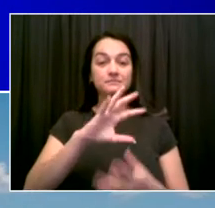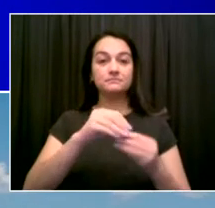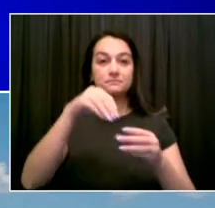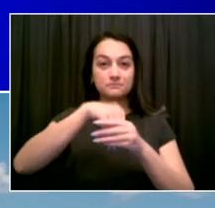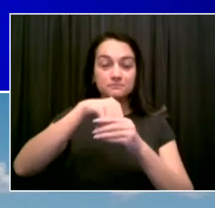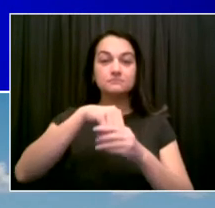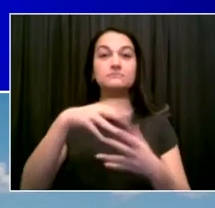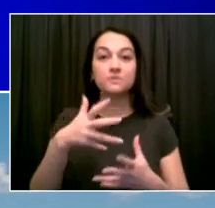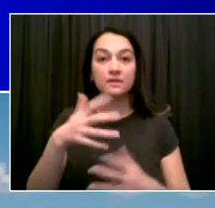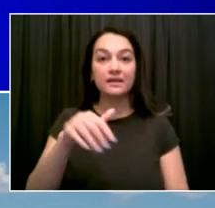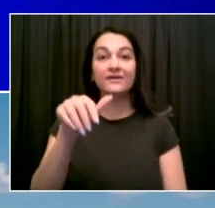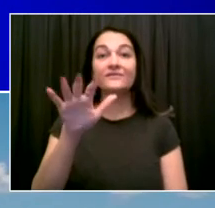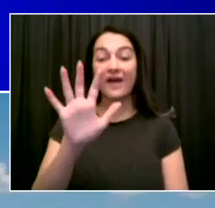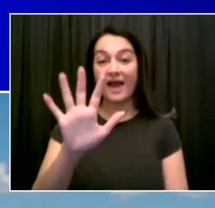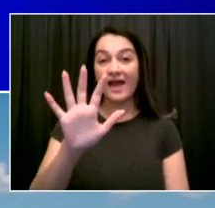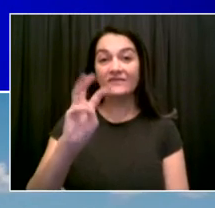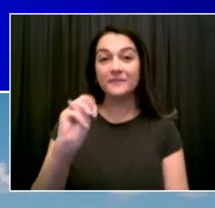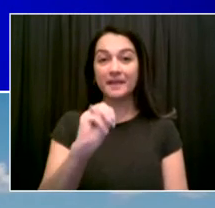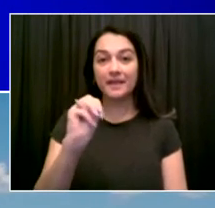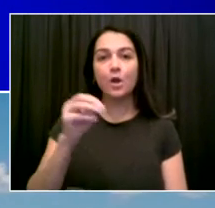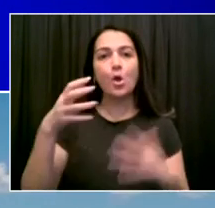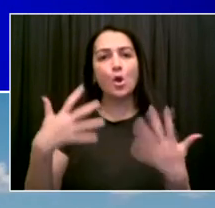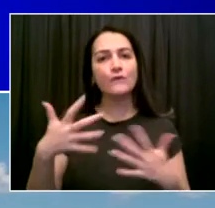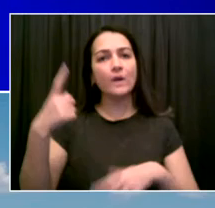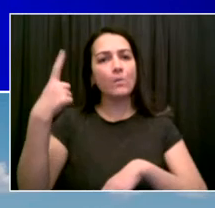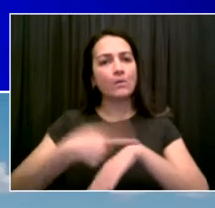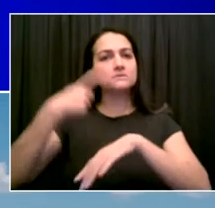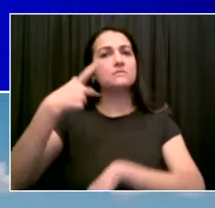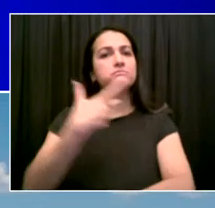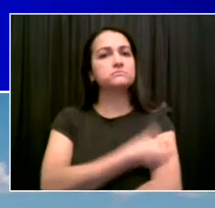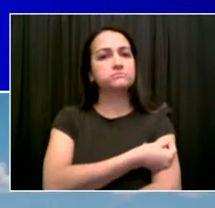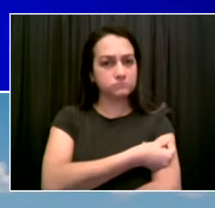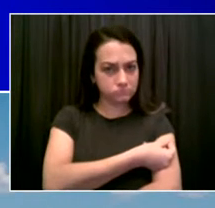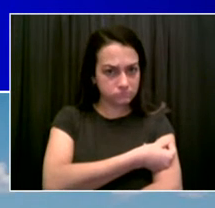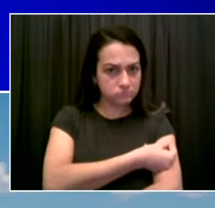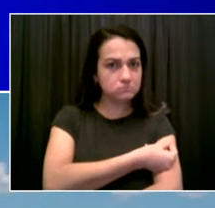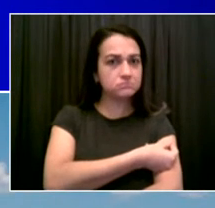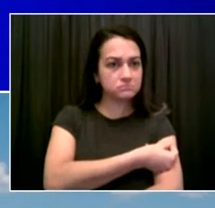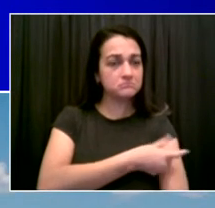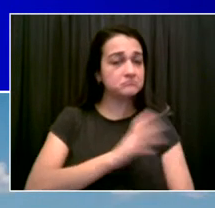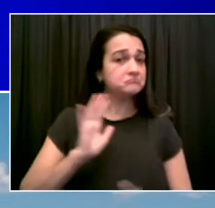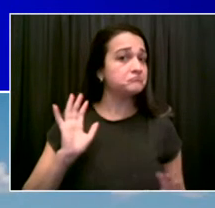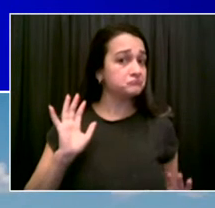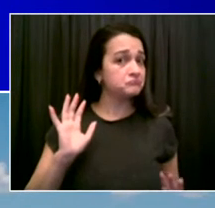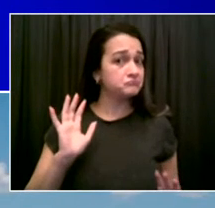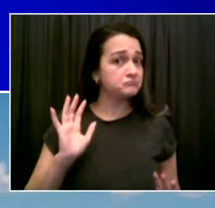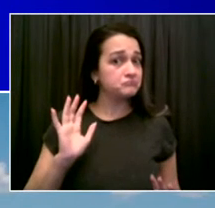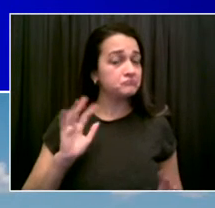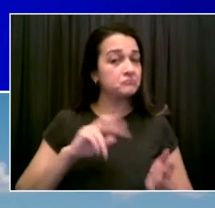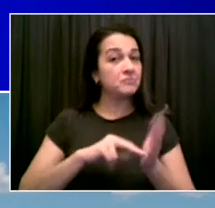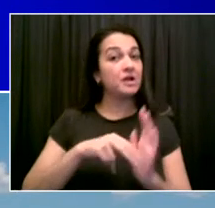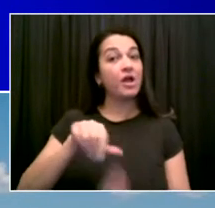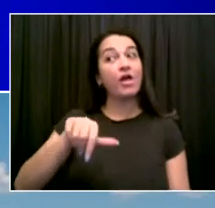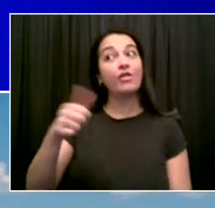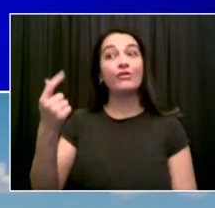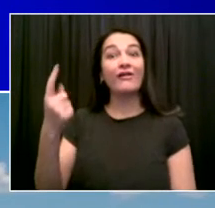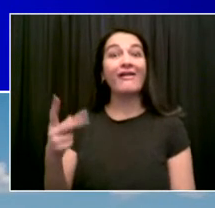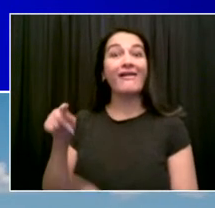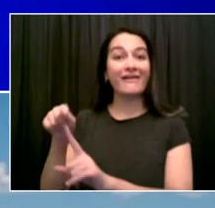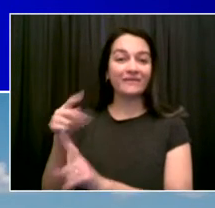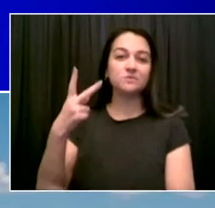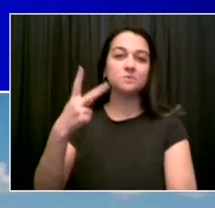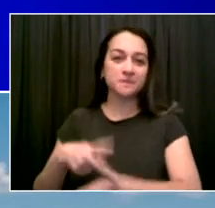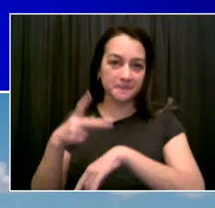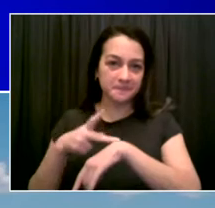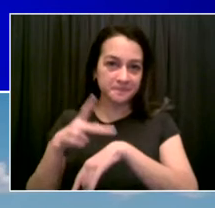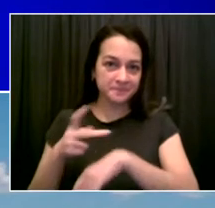vaccine. 5 million New Yorkers. We're now at this point we dreamed of, and now we're going to go farther. We're going